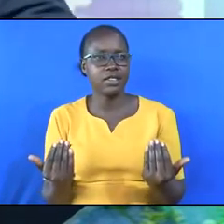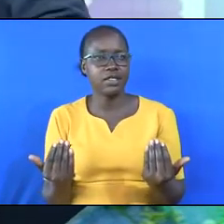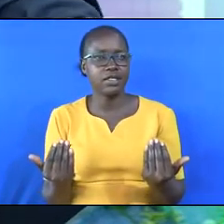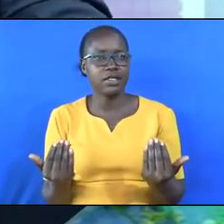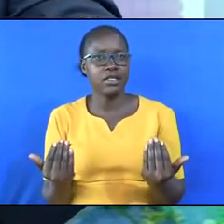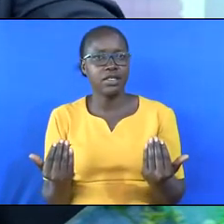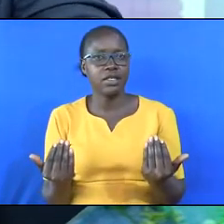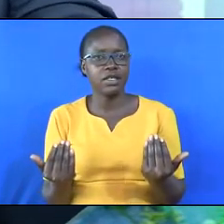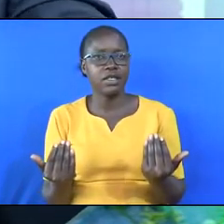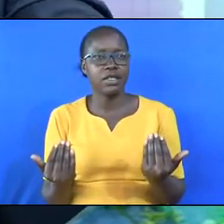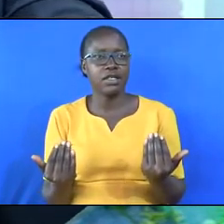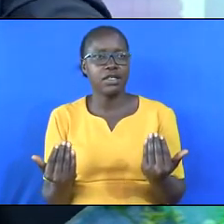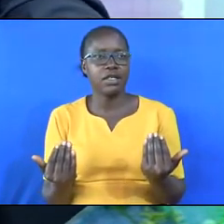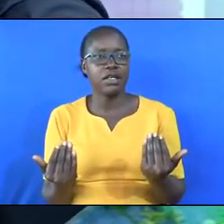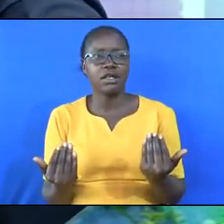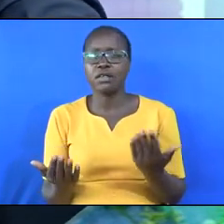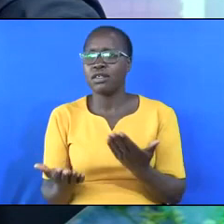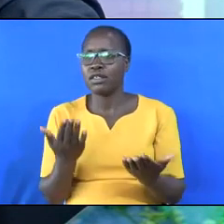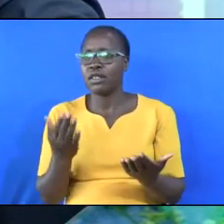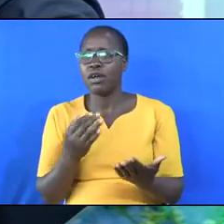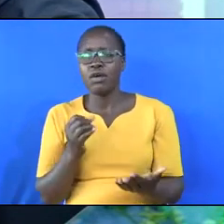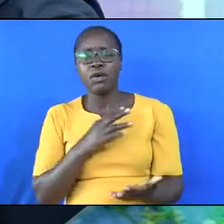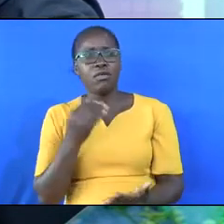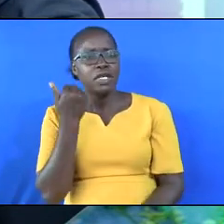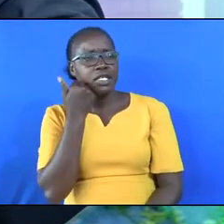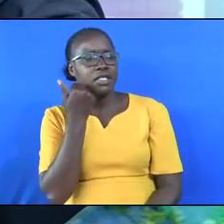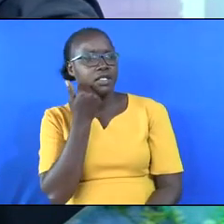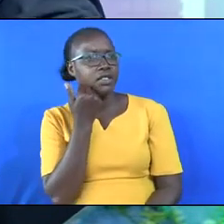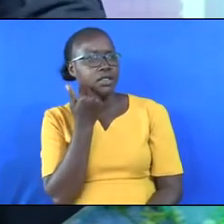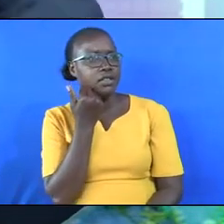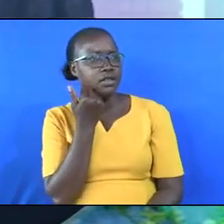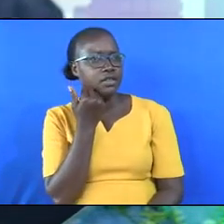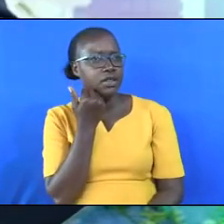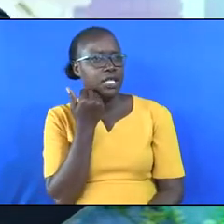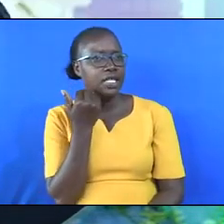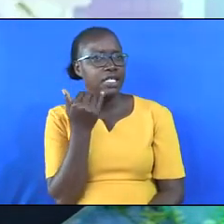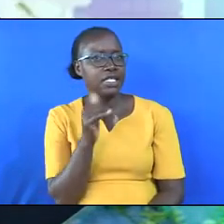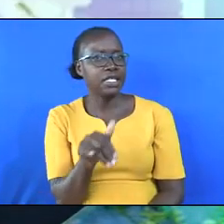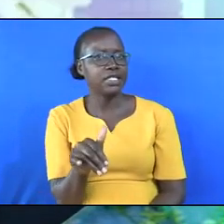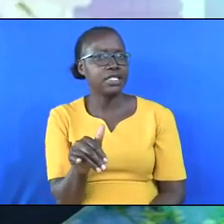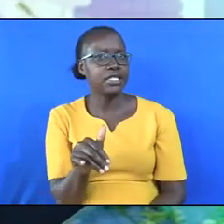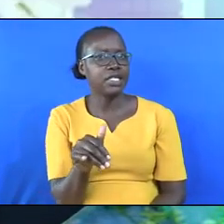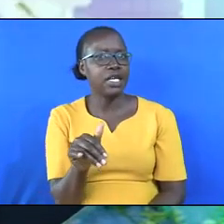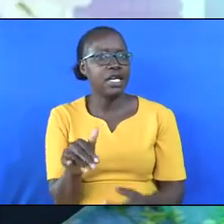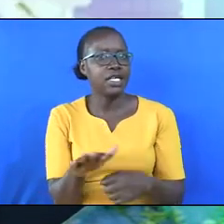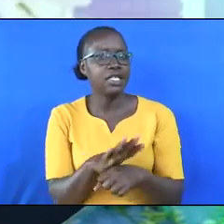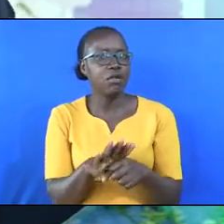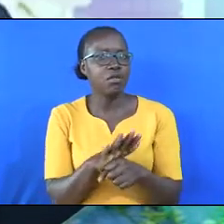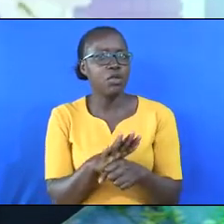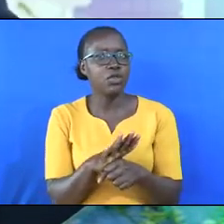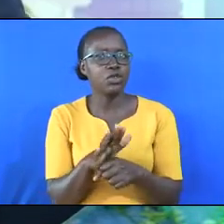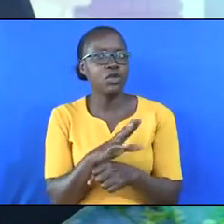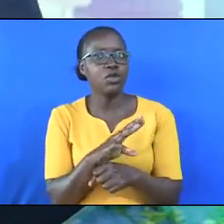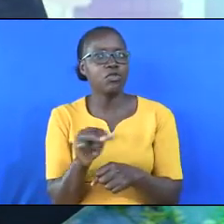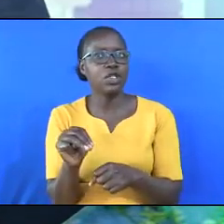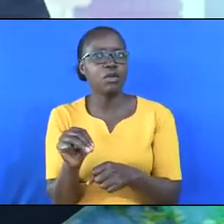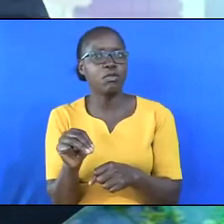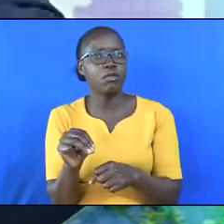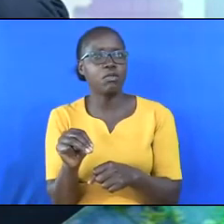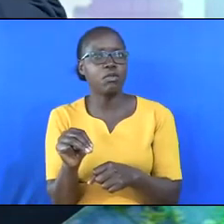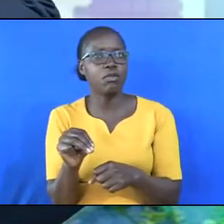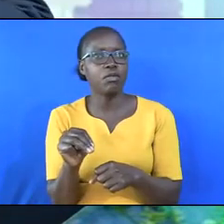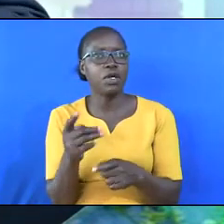Though people fear sickness above all enemies, yet most of them do nothing